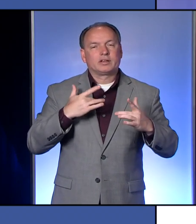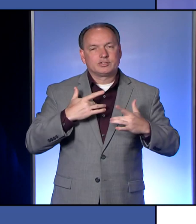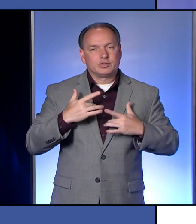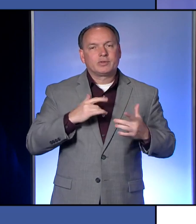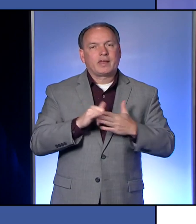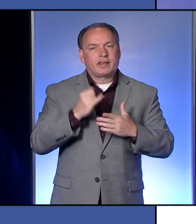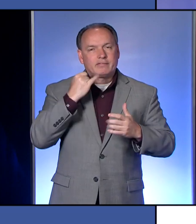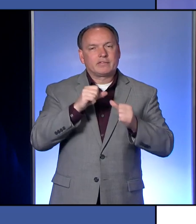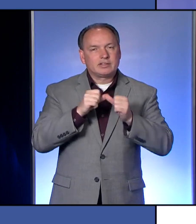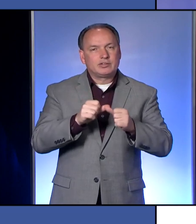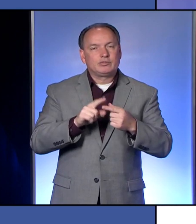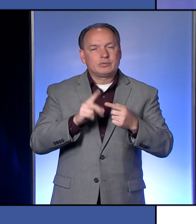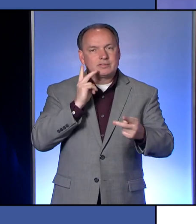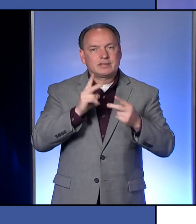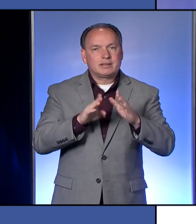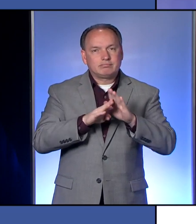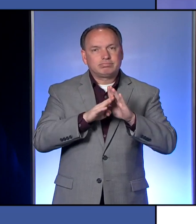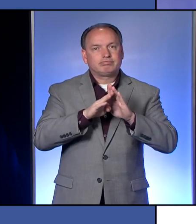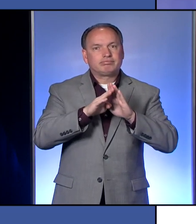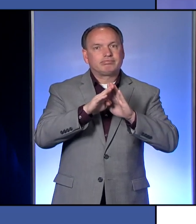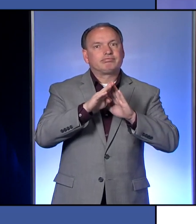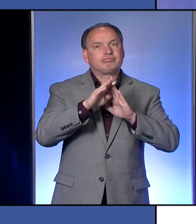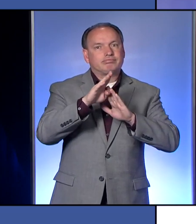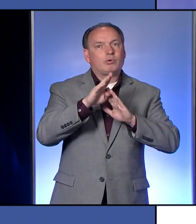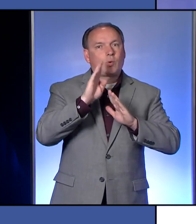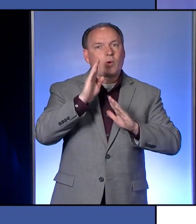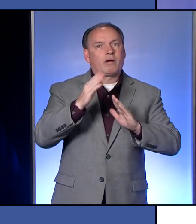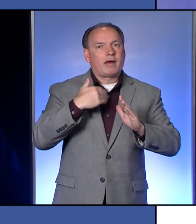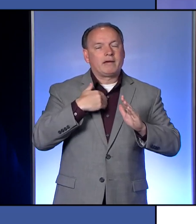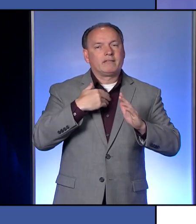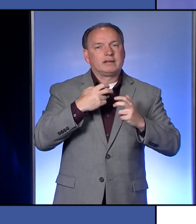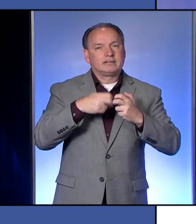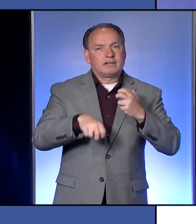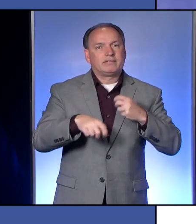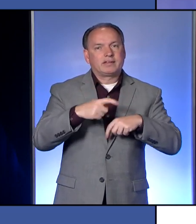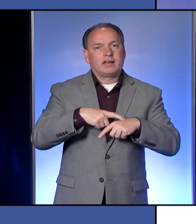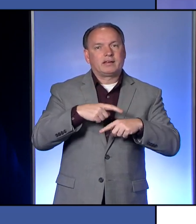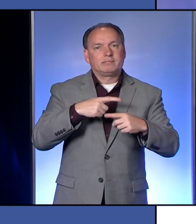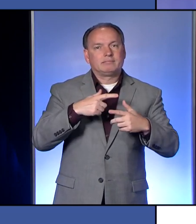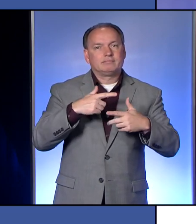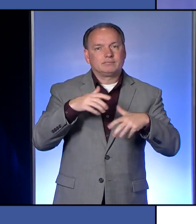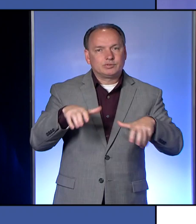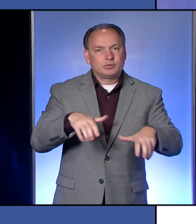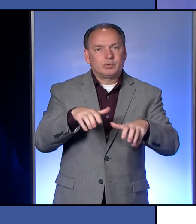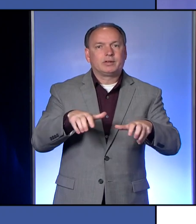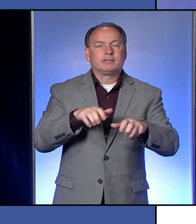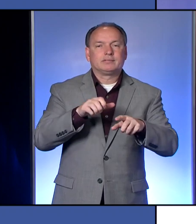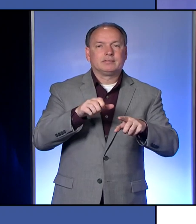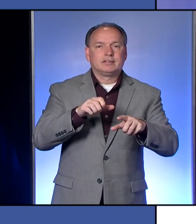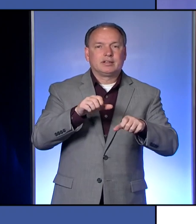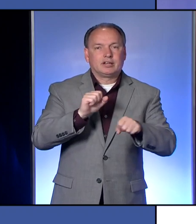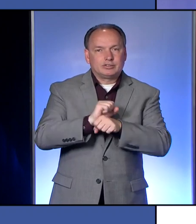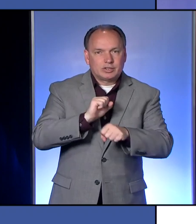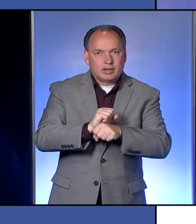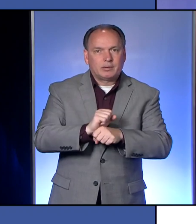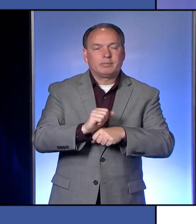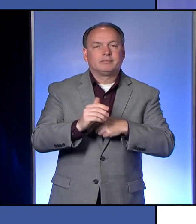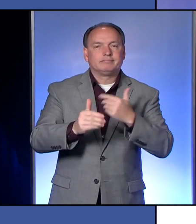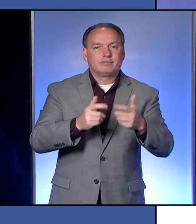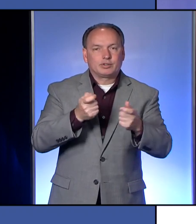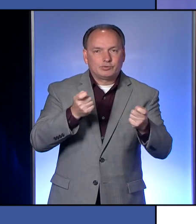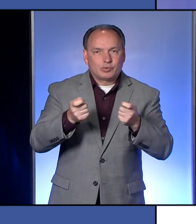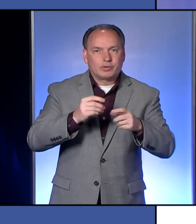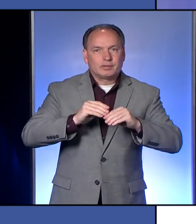if we continue to see this trend going up, we're going to have a real difficult situation on our hands in terms of trying to